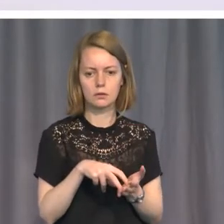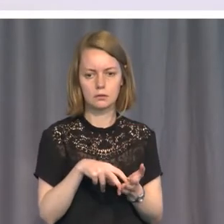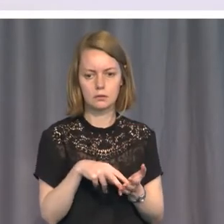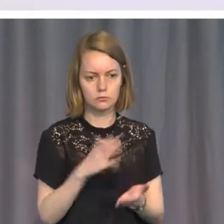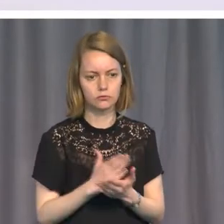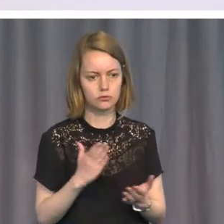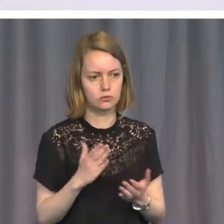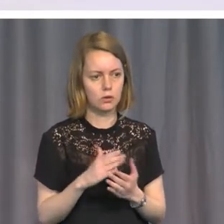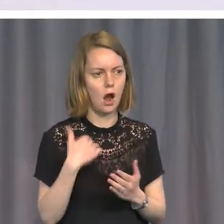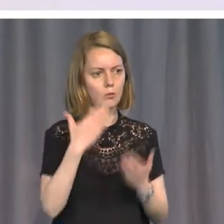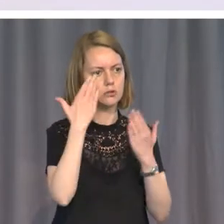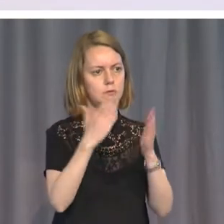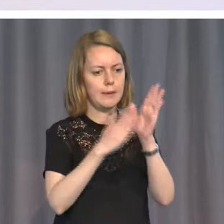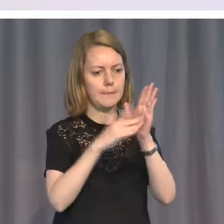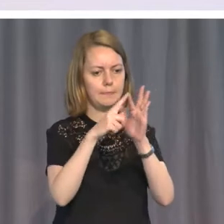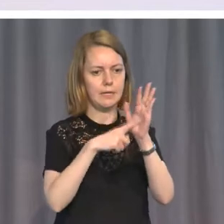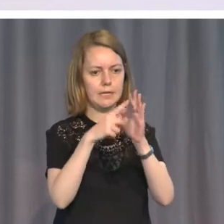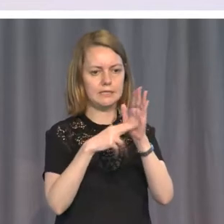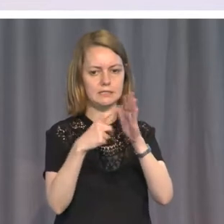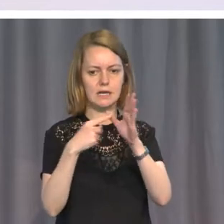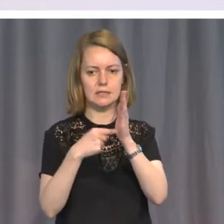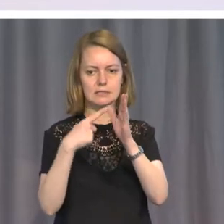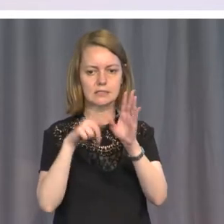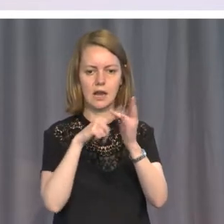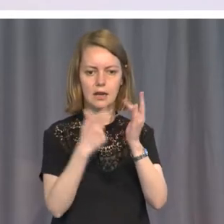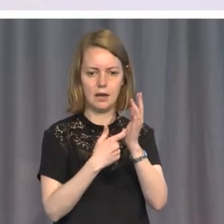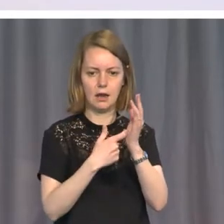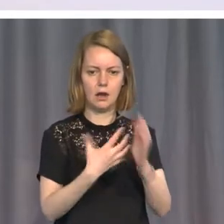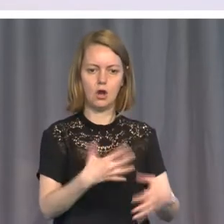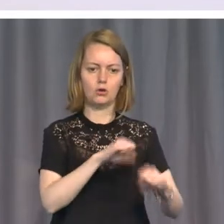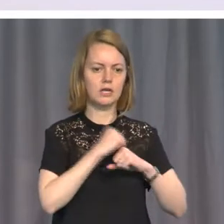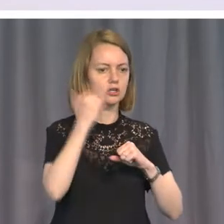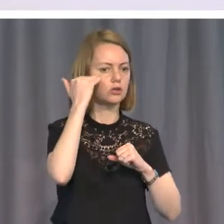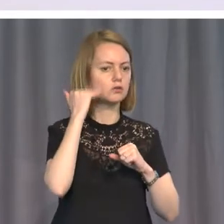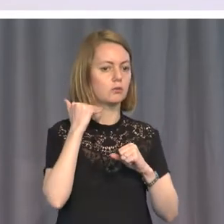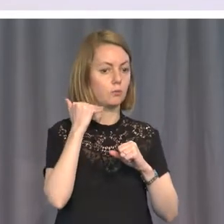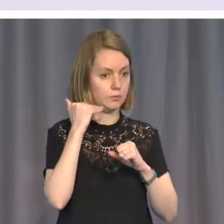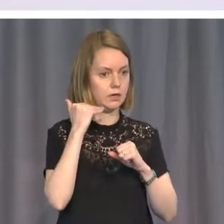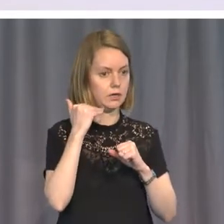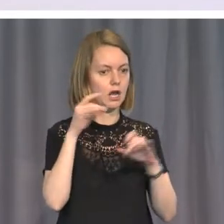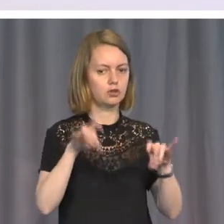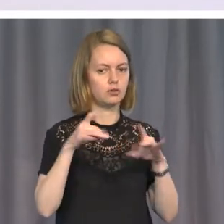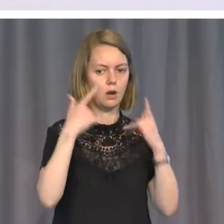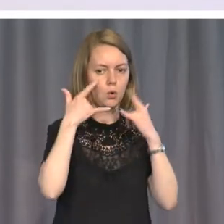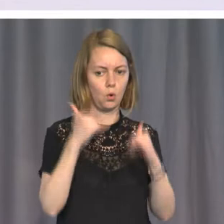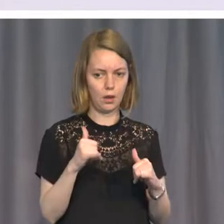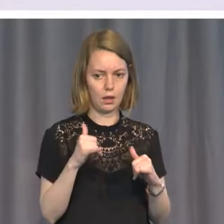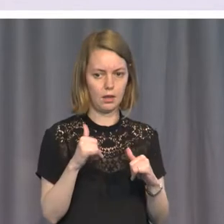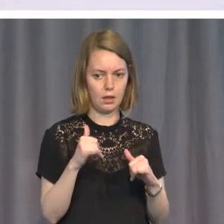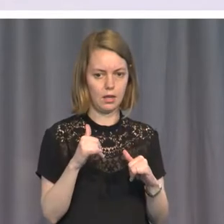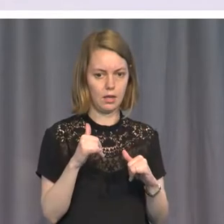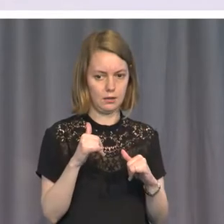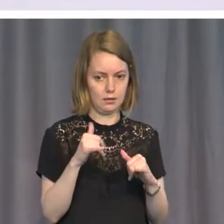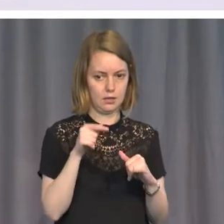Melinda Taylor, a very courageous Australian barrister who was instructed